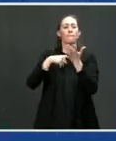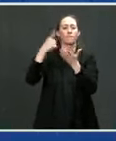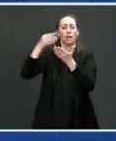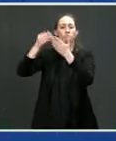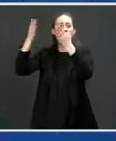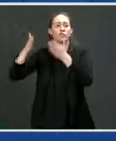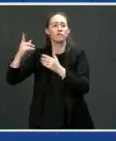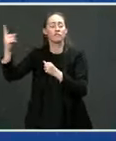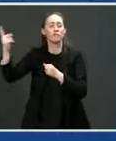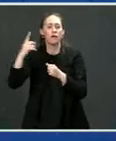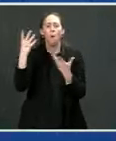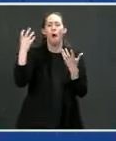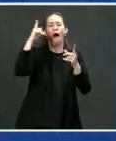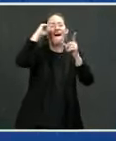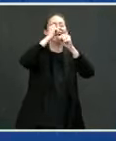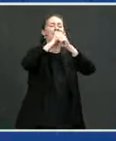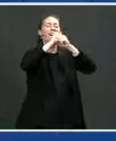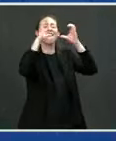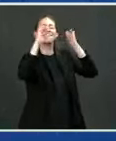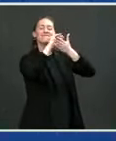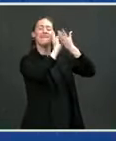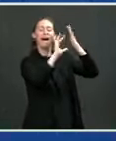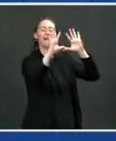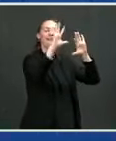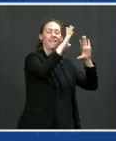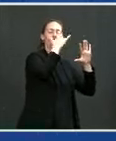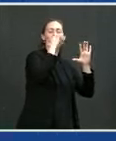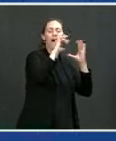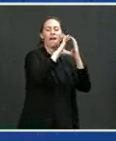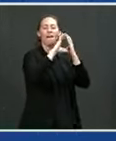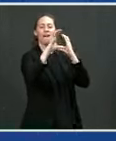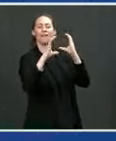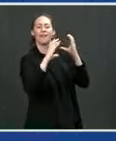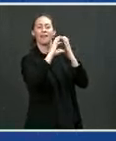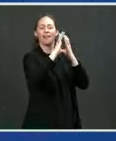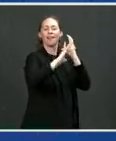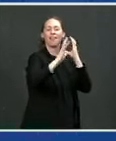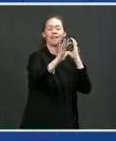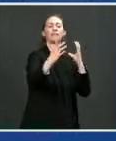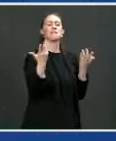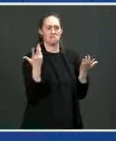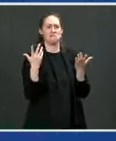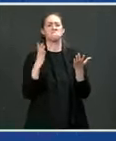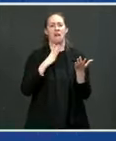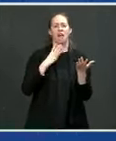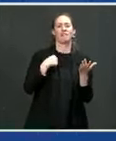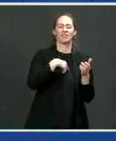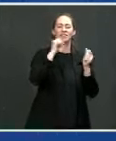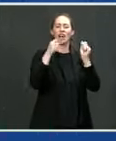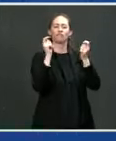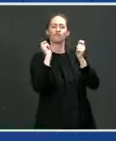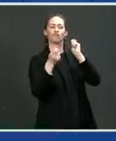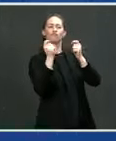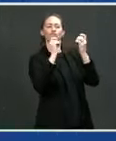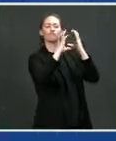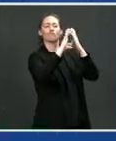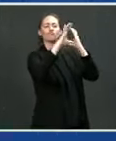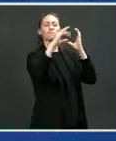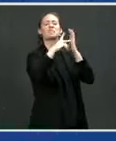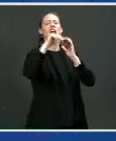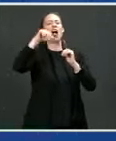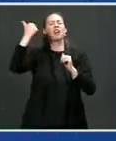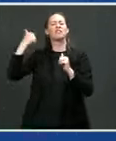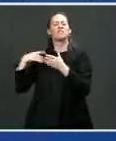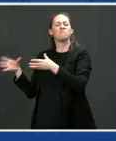do the wrap or paint at site, at the customer site. And sometimes we do the wrap here. We'll have a third party come in and wrap the bus. Oh, okay. Or